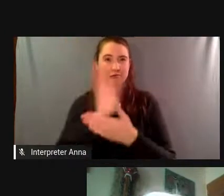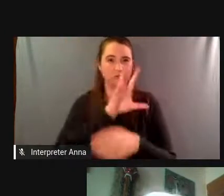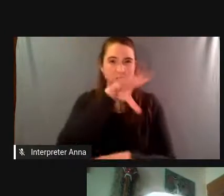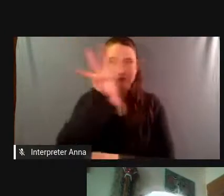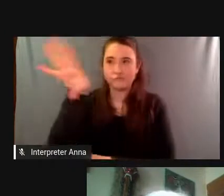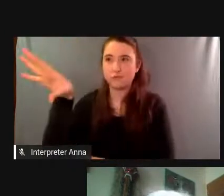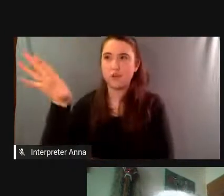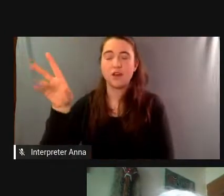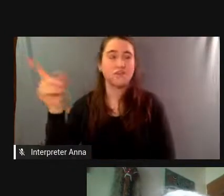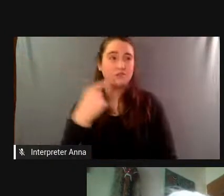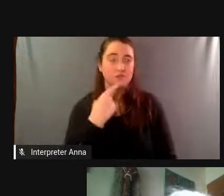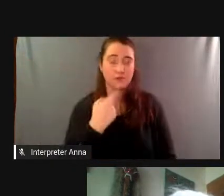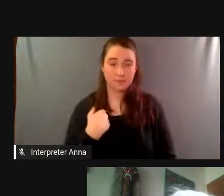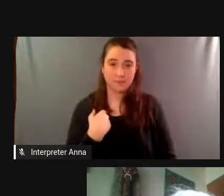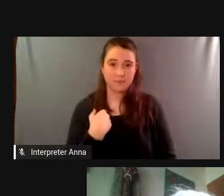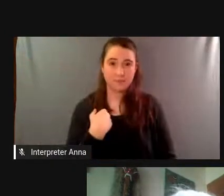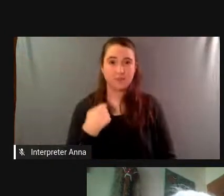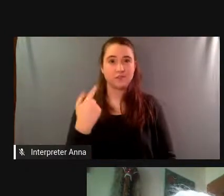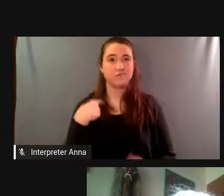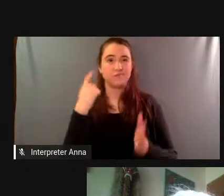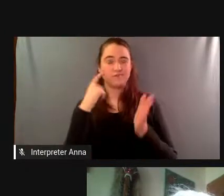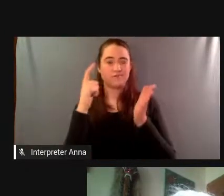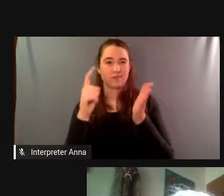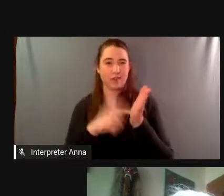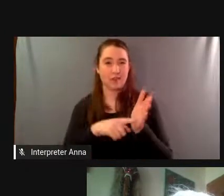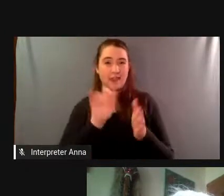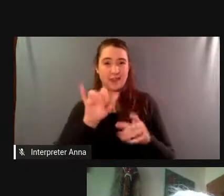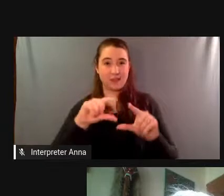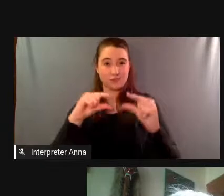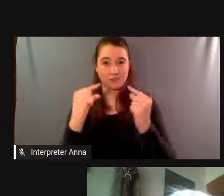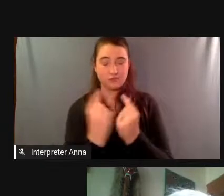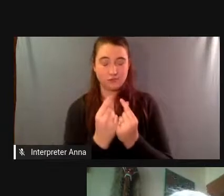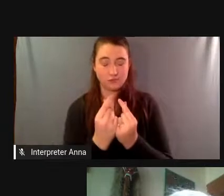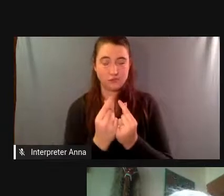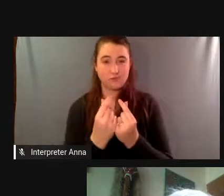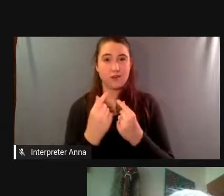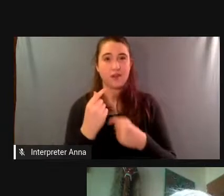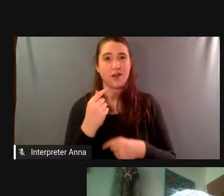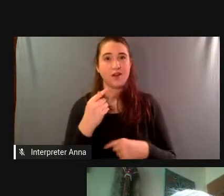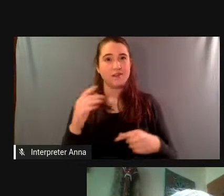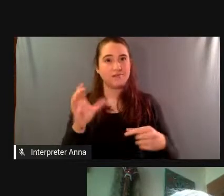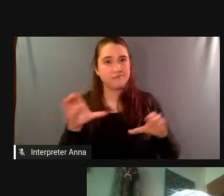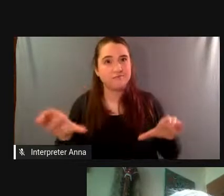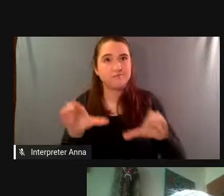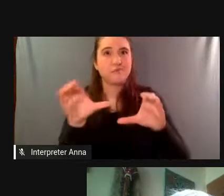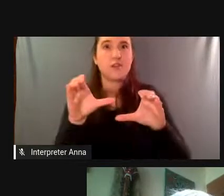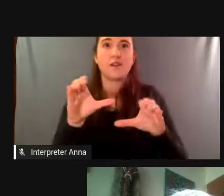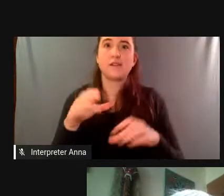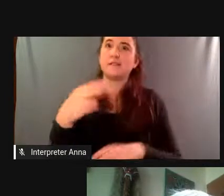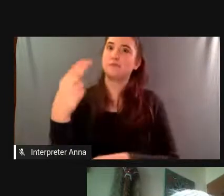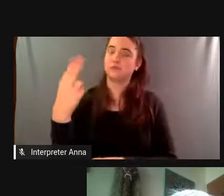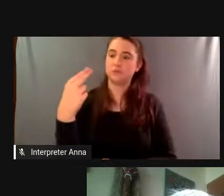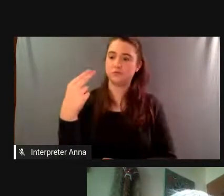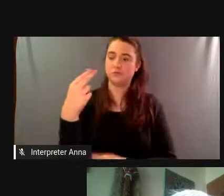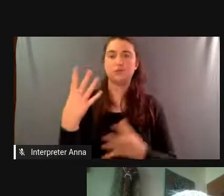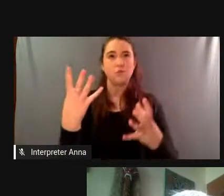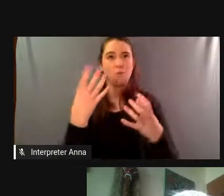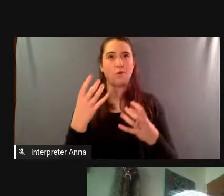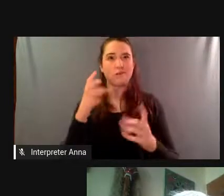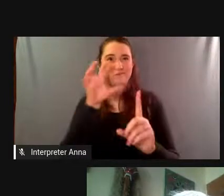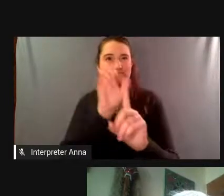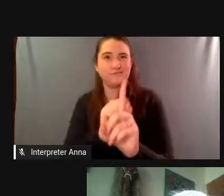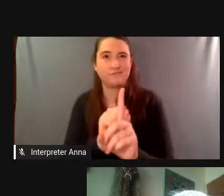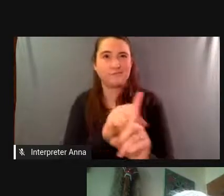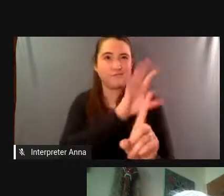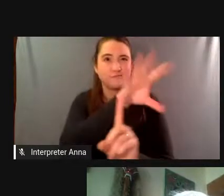to me that she recognized that what this group was doing and and her community was was history and that she wanted to capture it because she